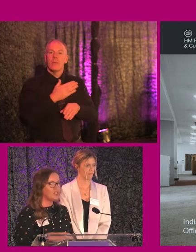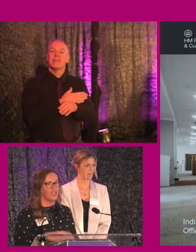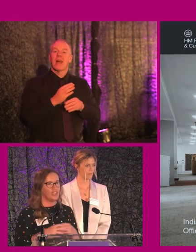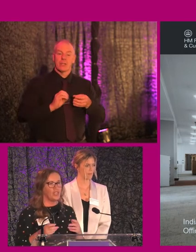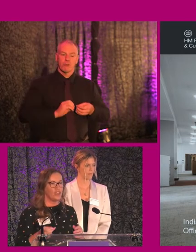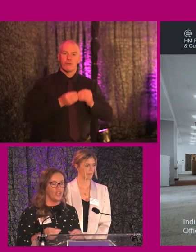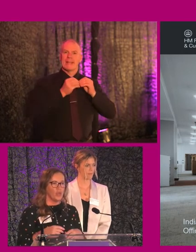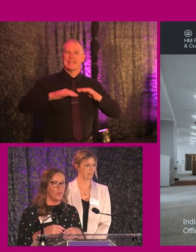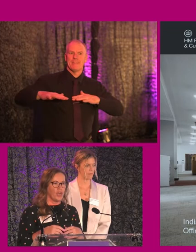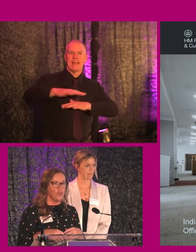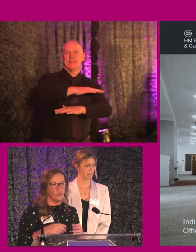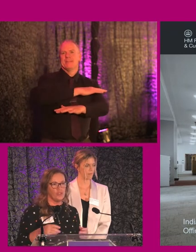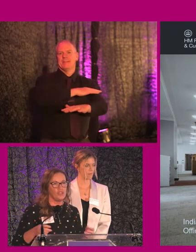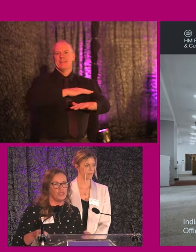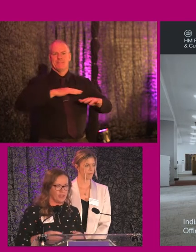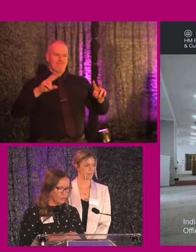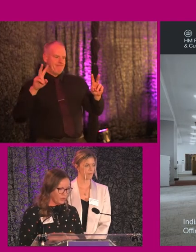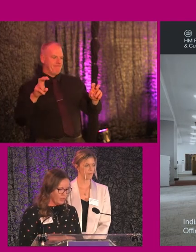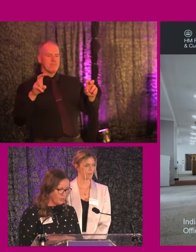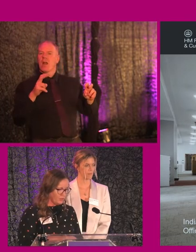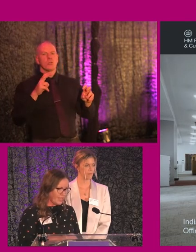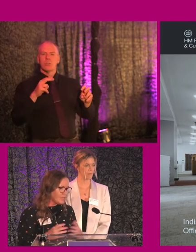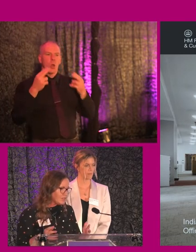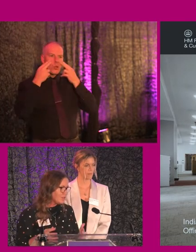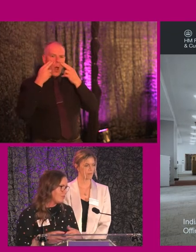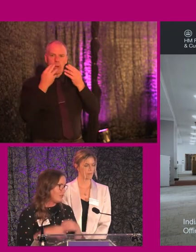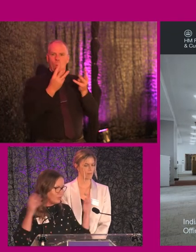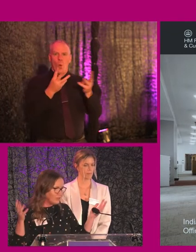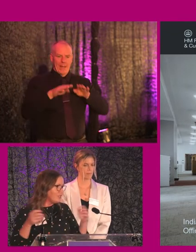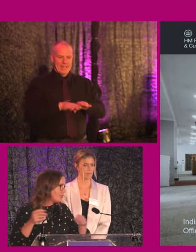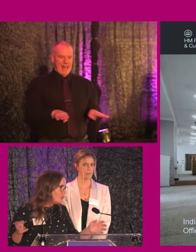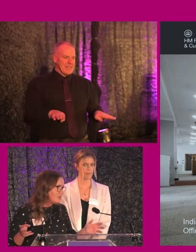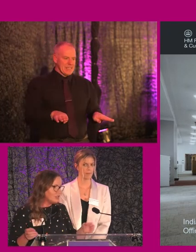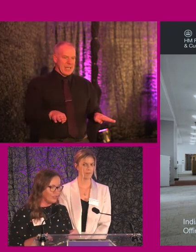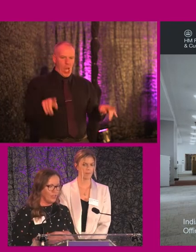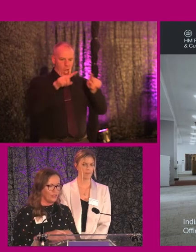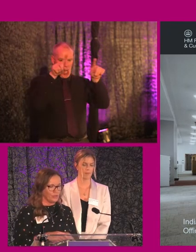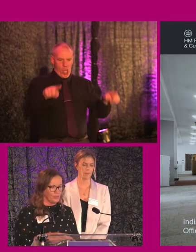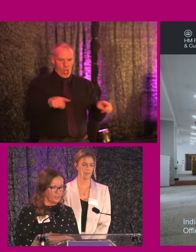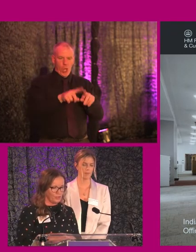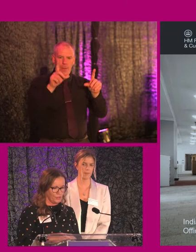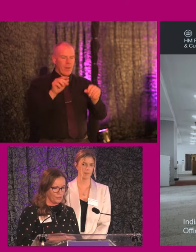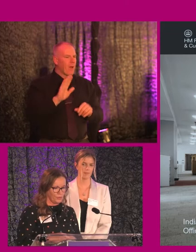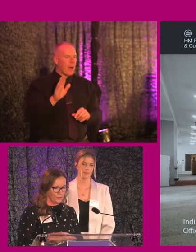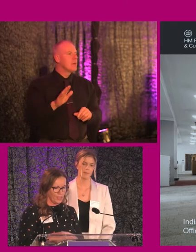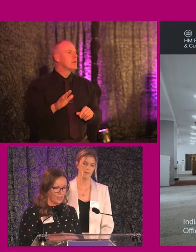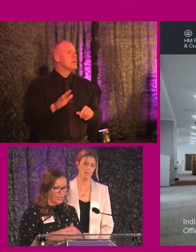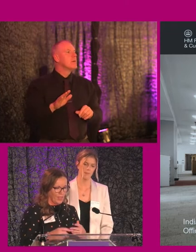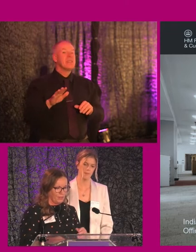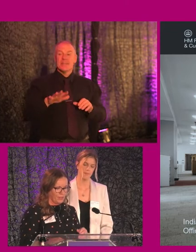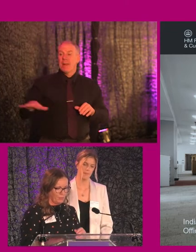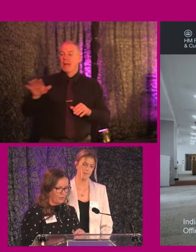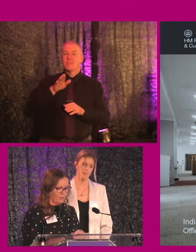mentioned earlier, that were not just your standard working desk with screens, computers. There were spaces for you to go away